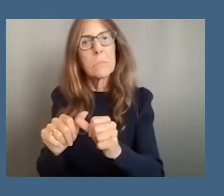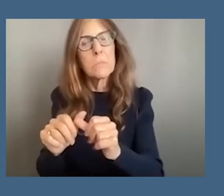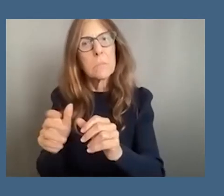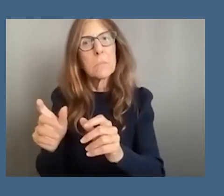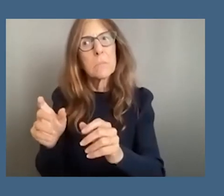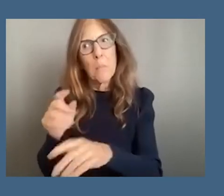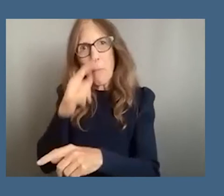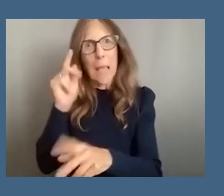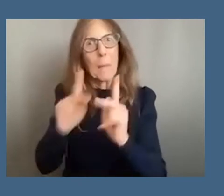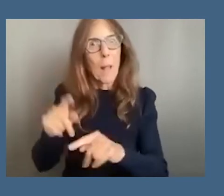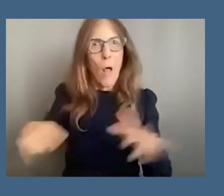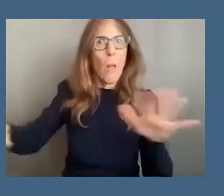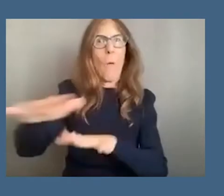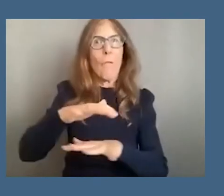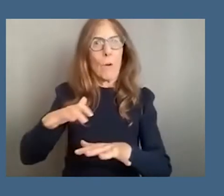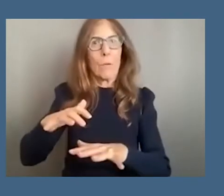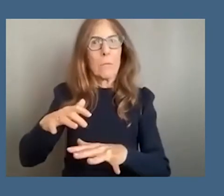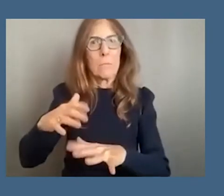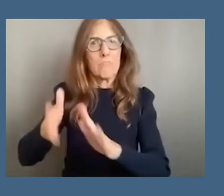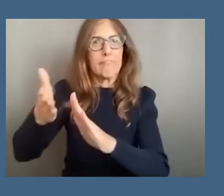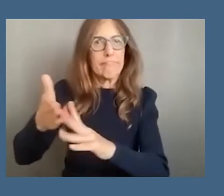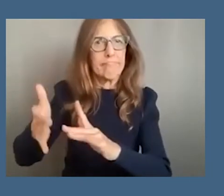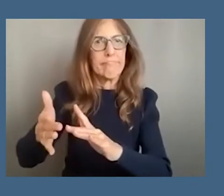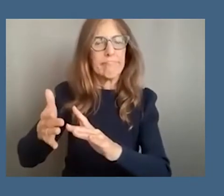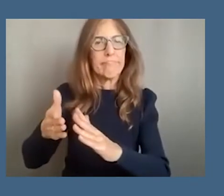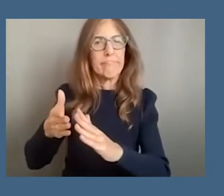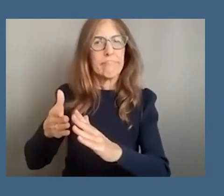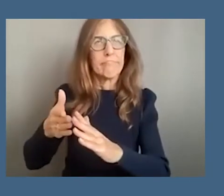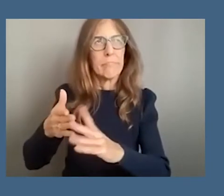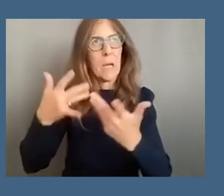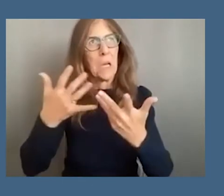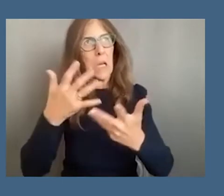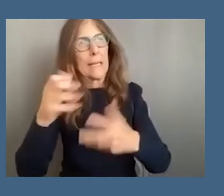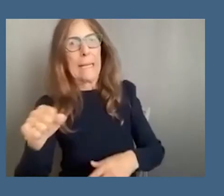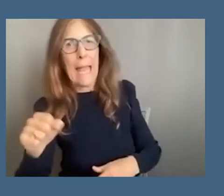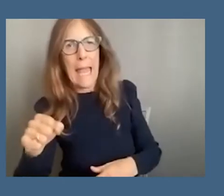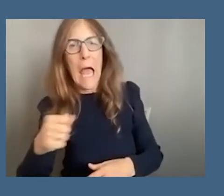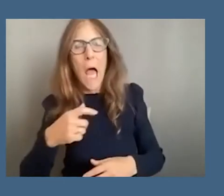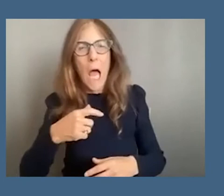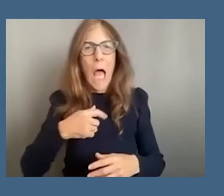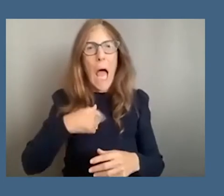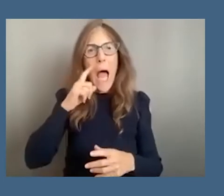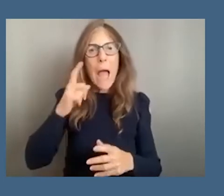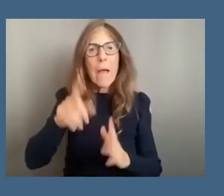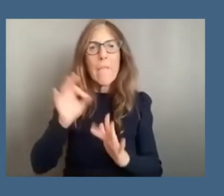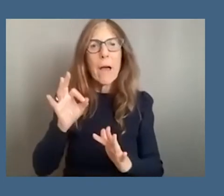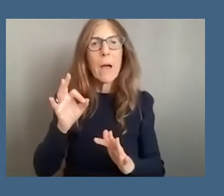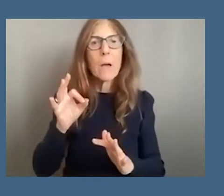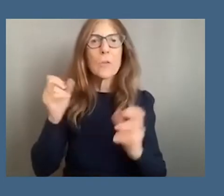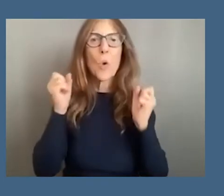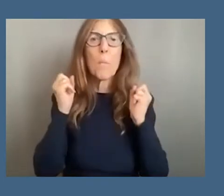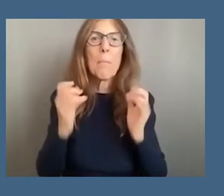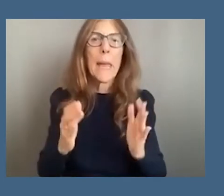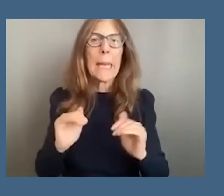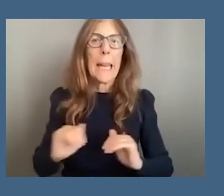all over and um yeah uh i i i found out they were in so many layers